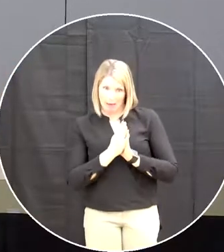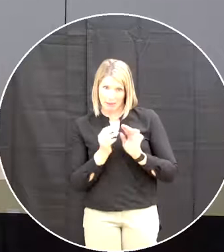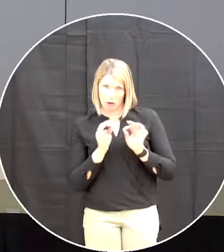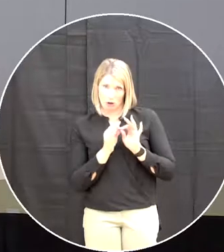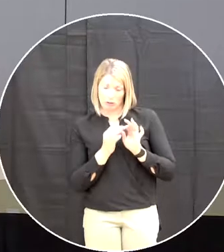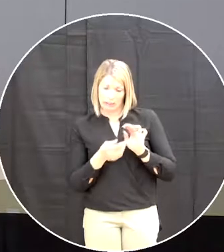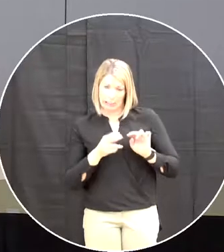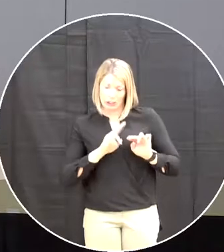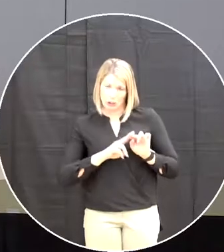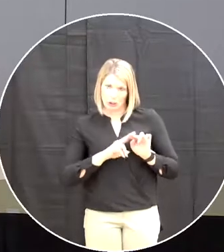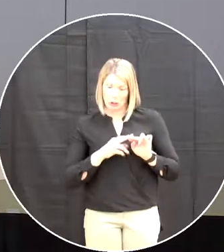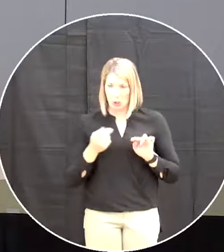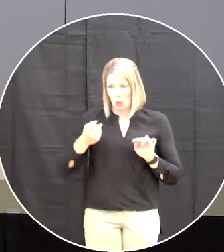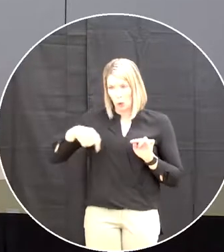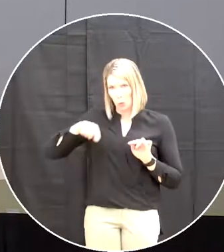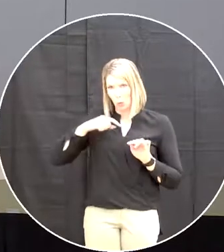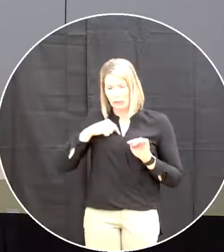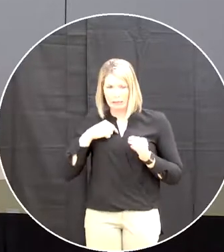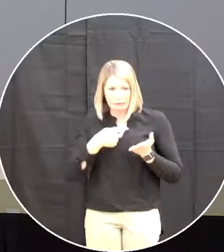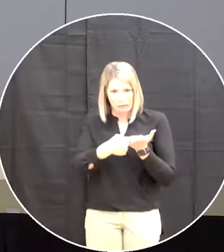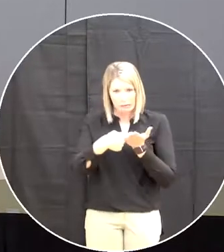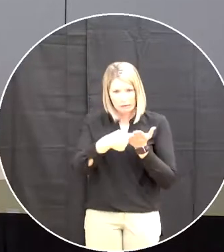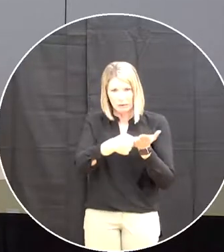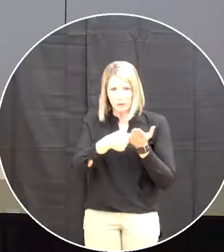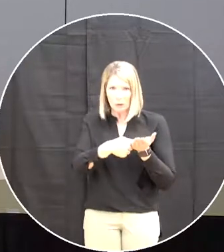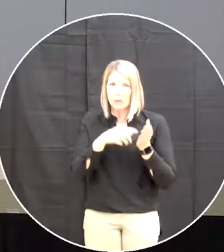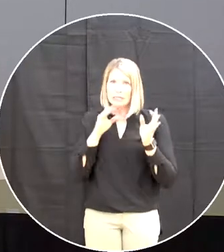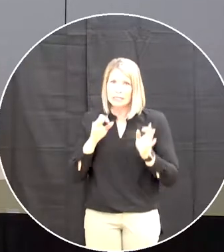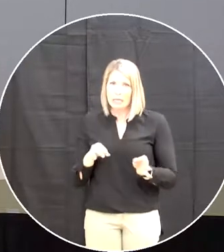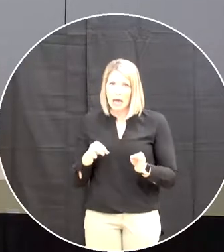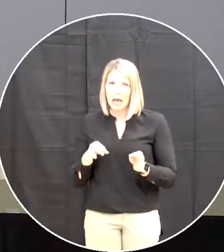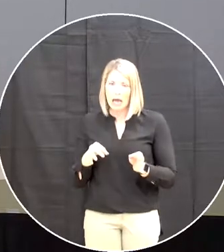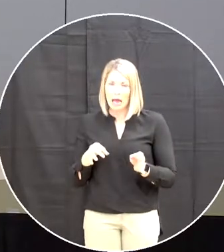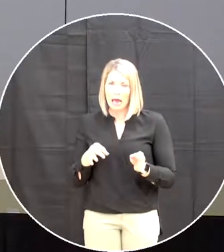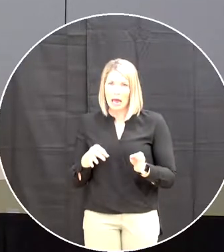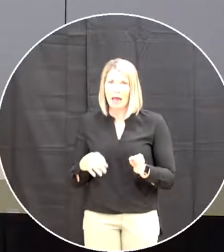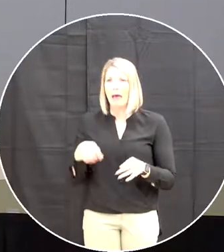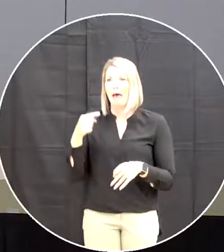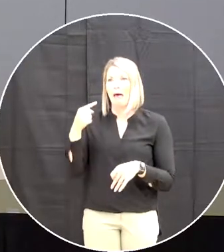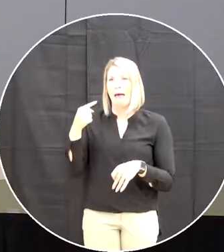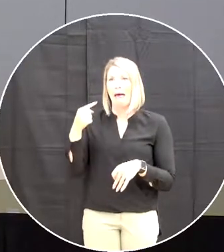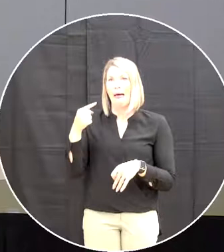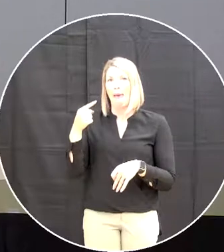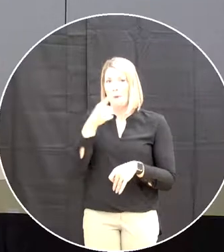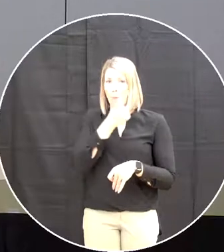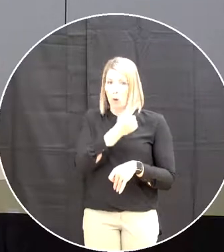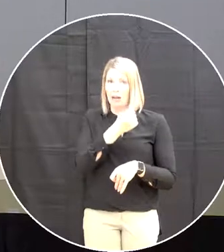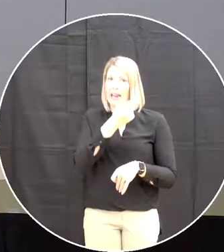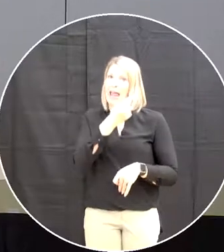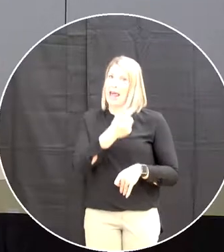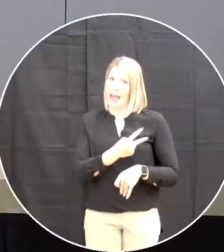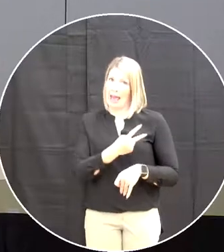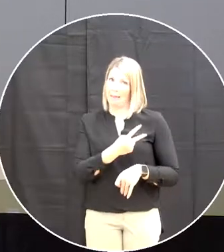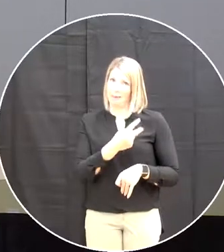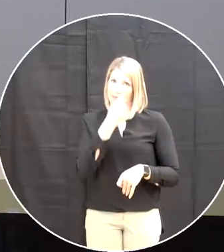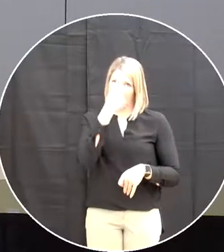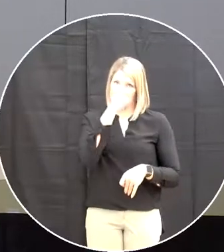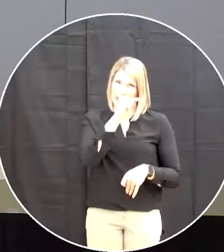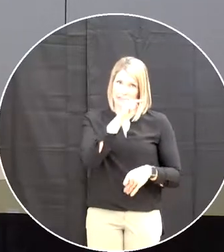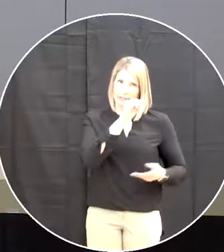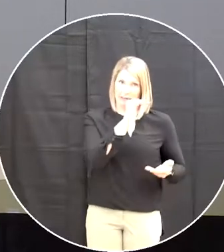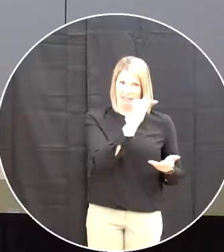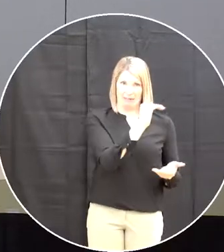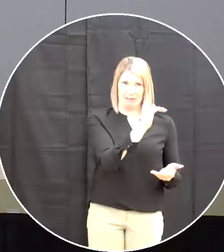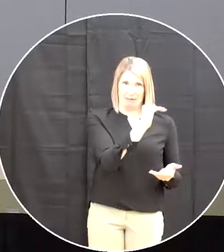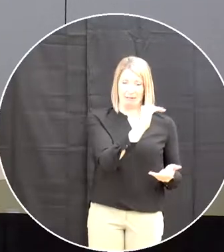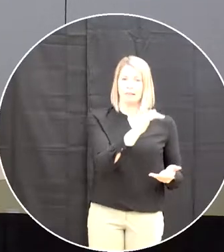one and a half cents two per 250 mils for 2021 and one cent per 250 mils